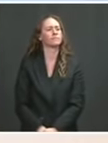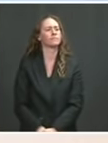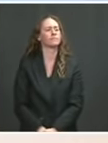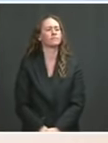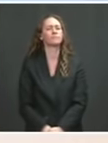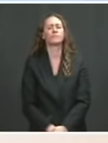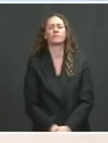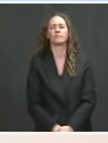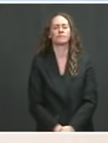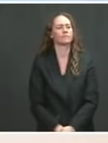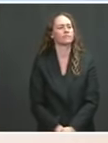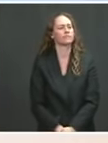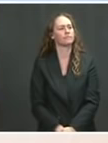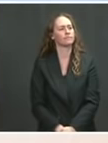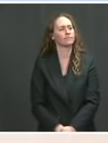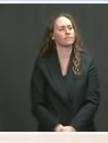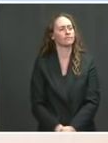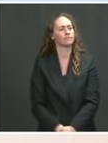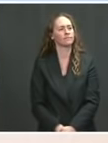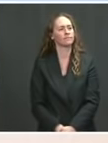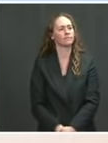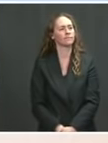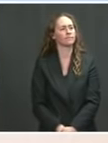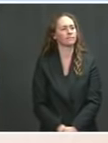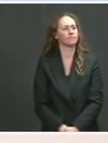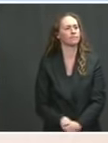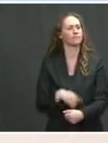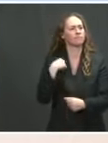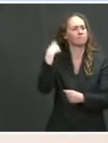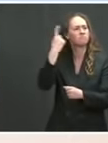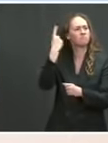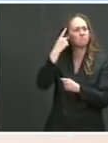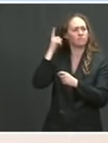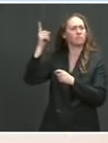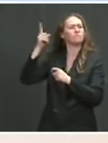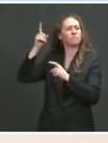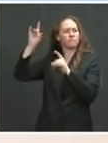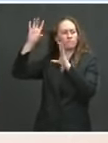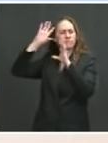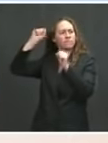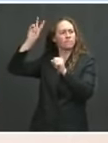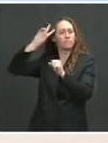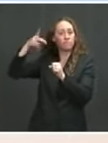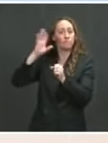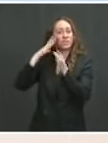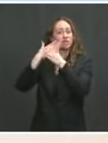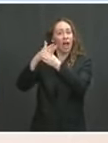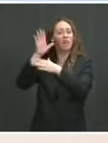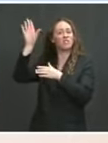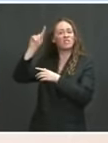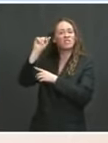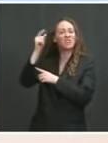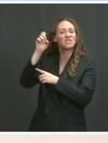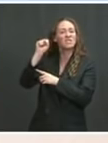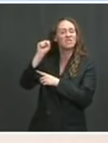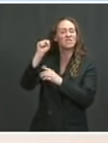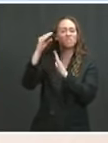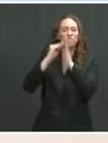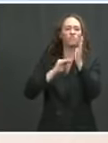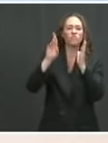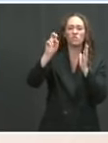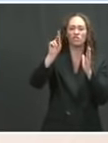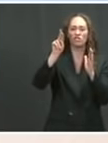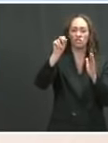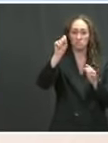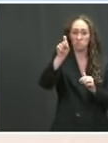tax returns? We will be soon releasing, as we believe is the transparent approach and what the public